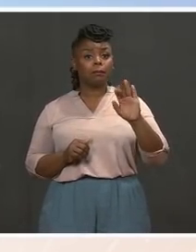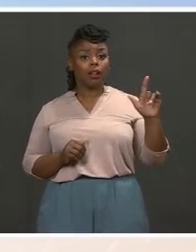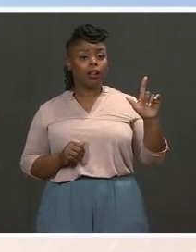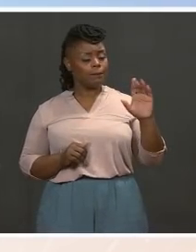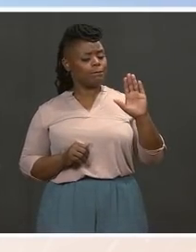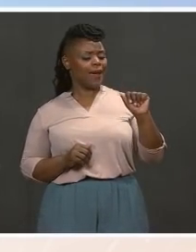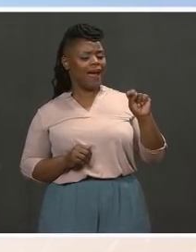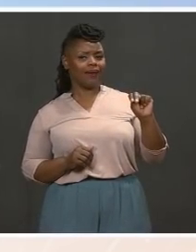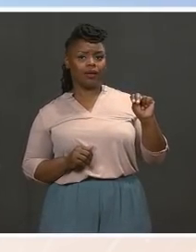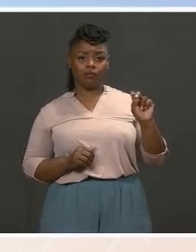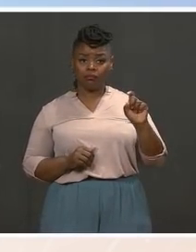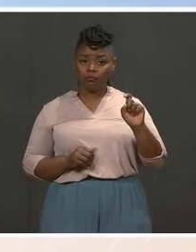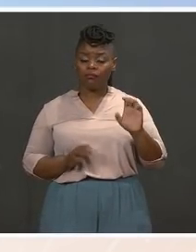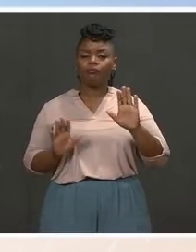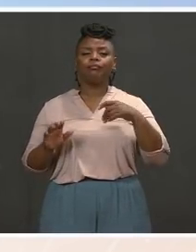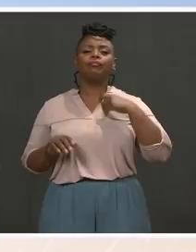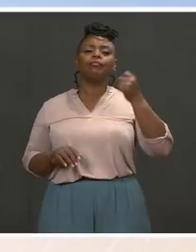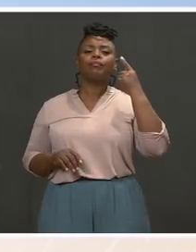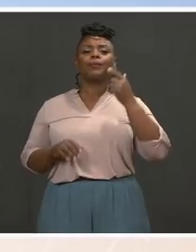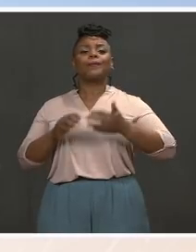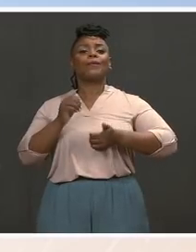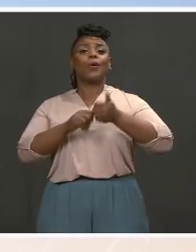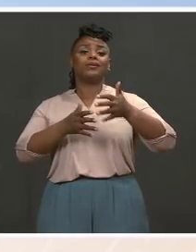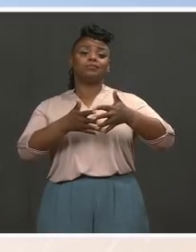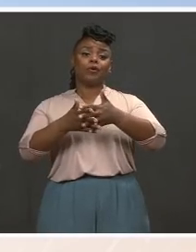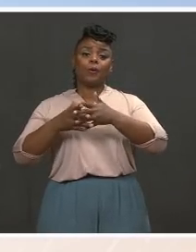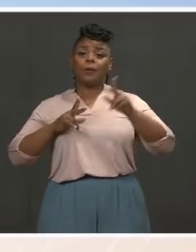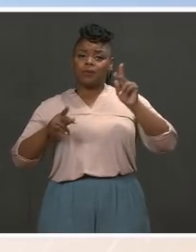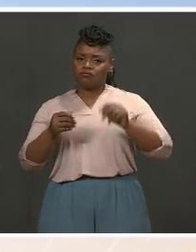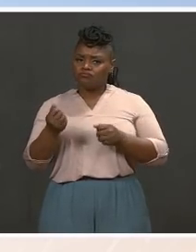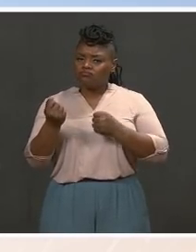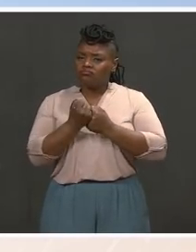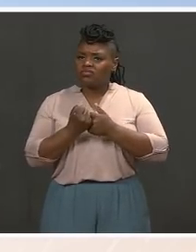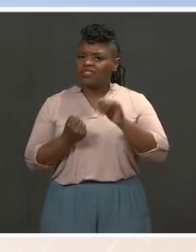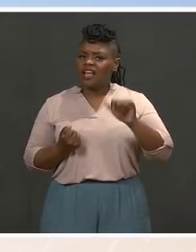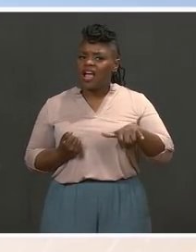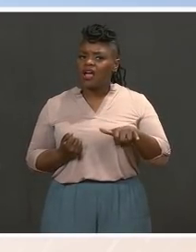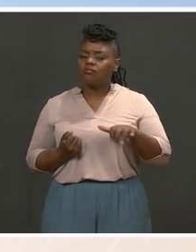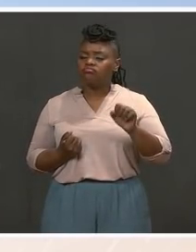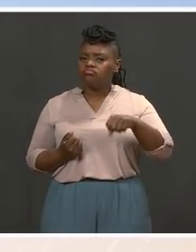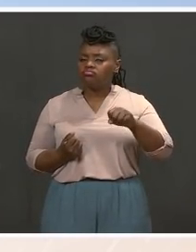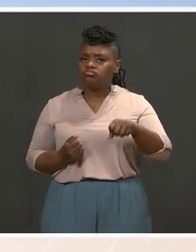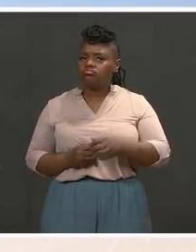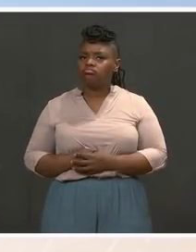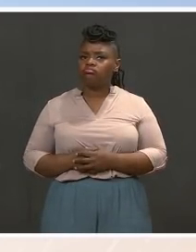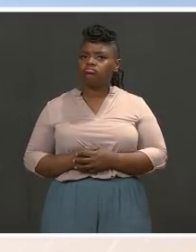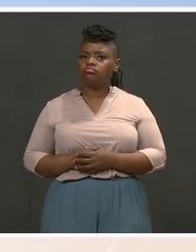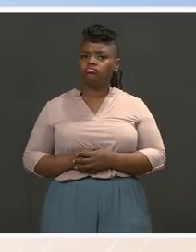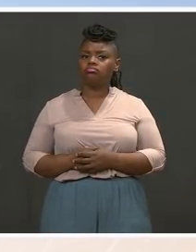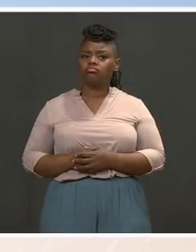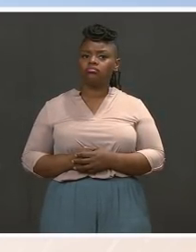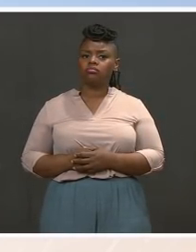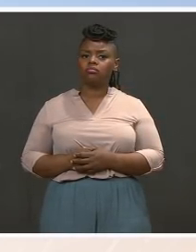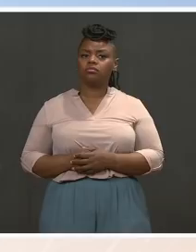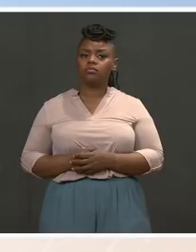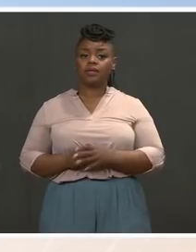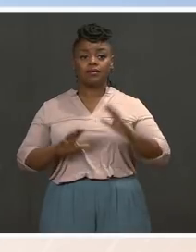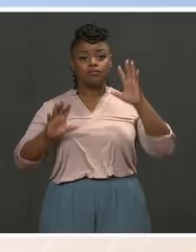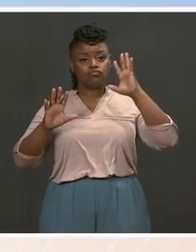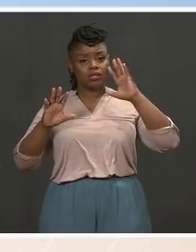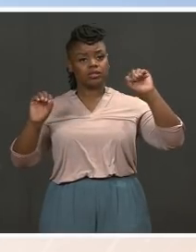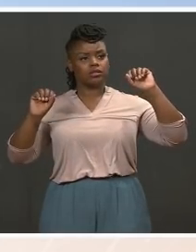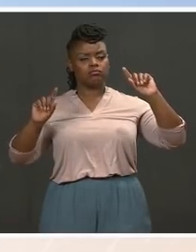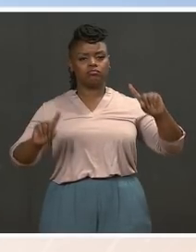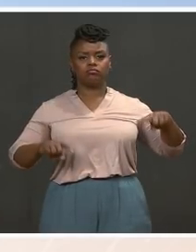the majority of the American people, and that is an important fact. And he will — it's something that he has long had